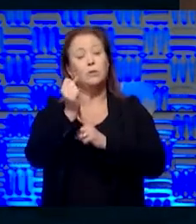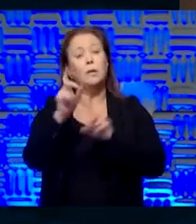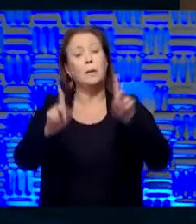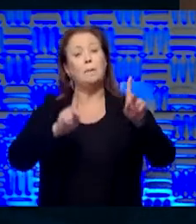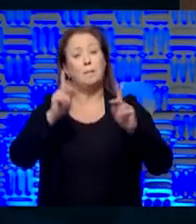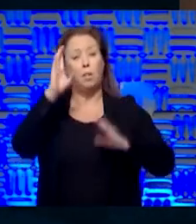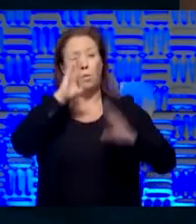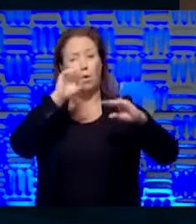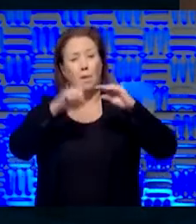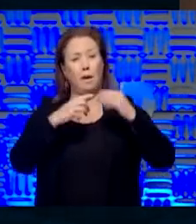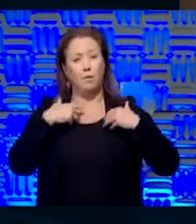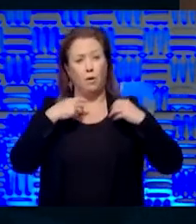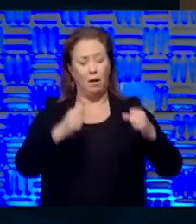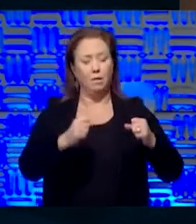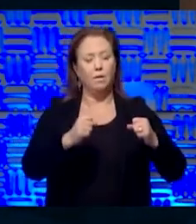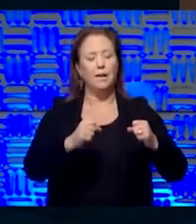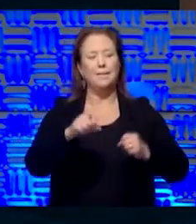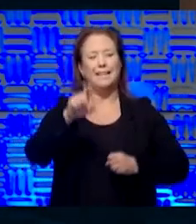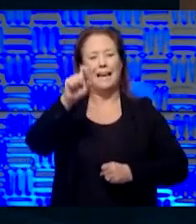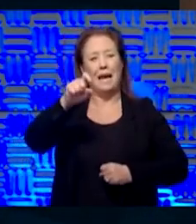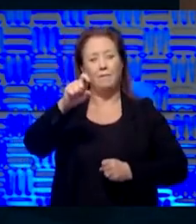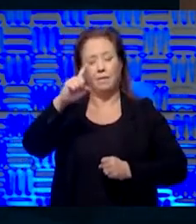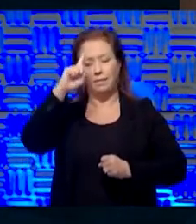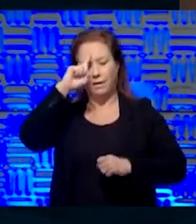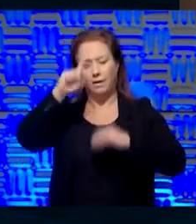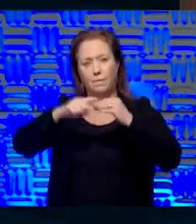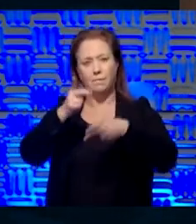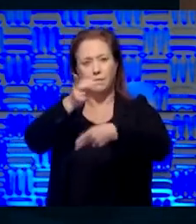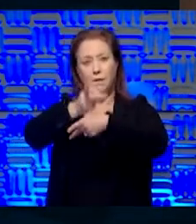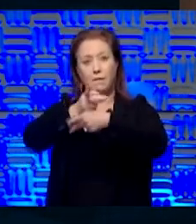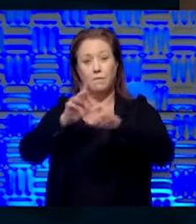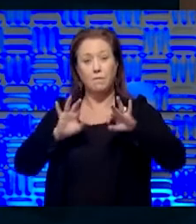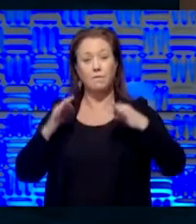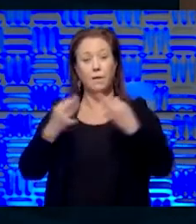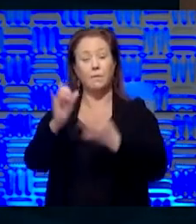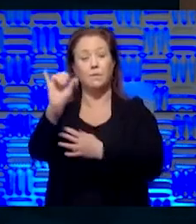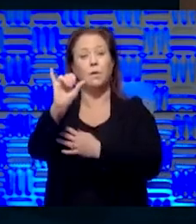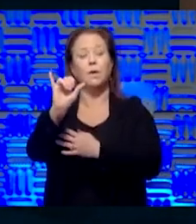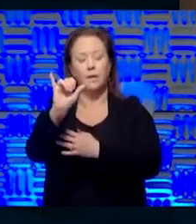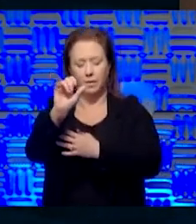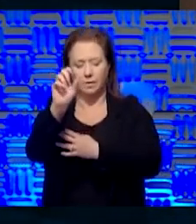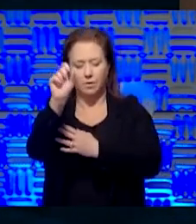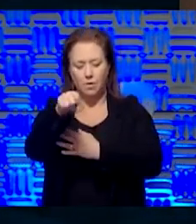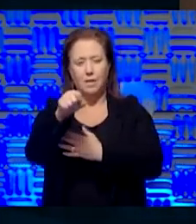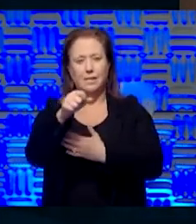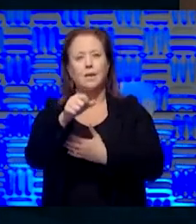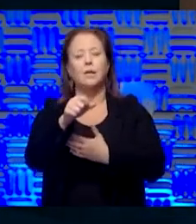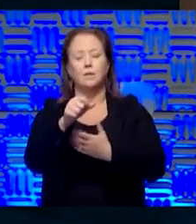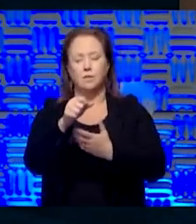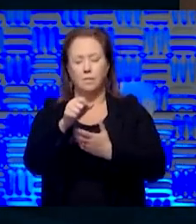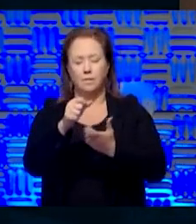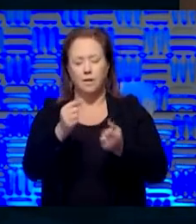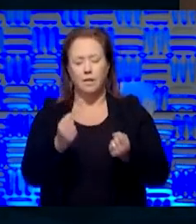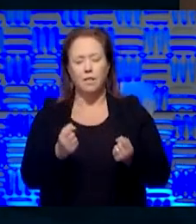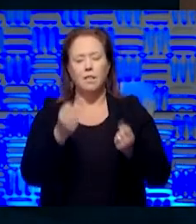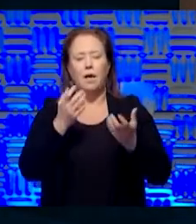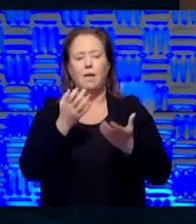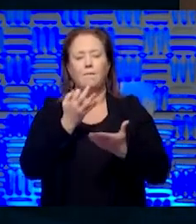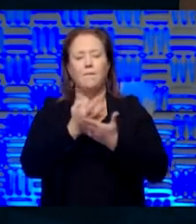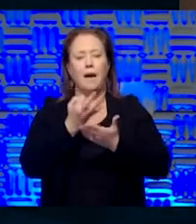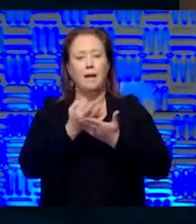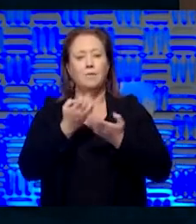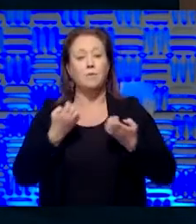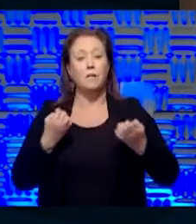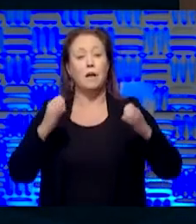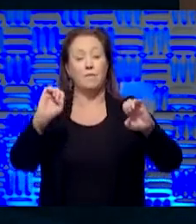about their health, have to worry about taking care of their families. And while there's been significant financial efforts, uh, made,